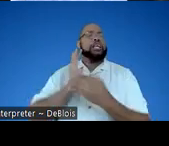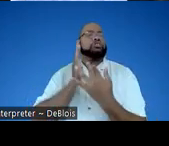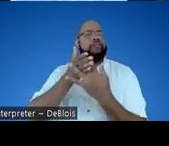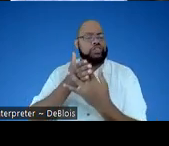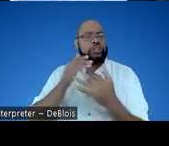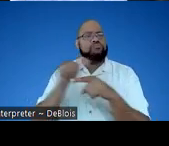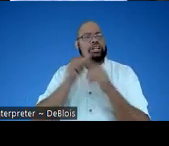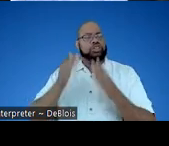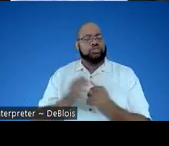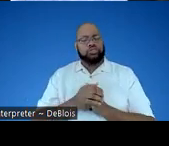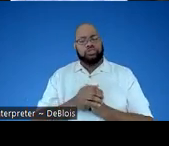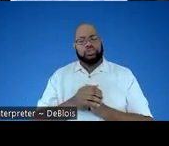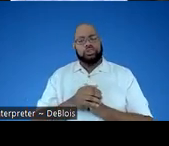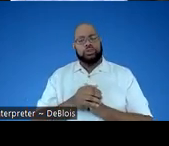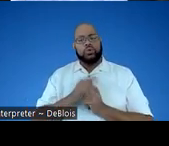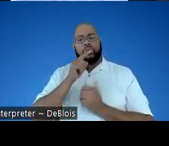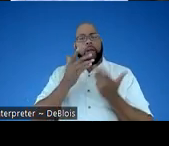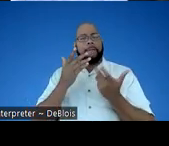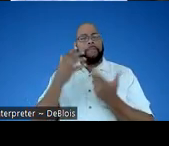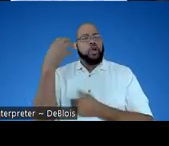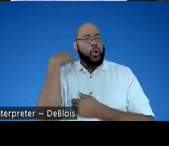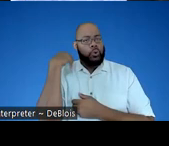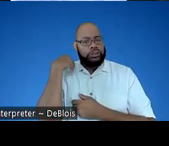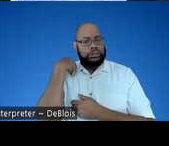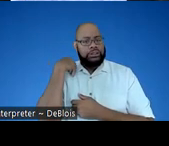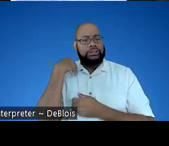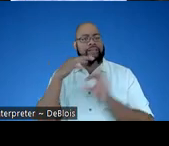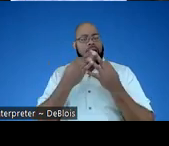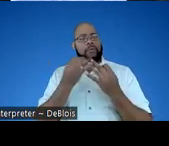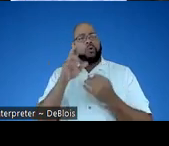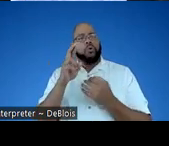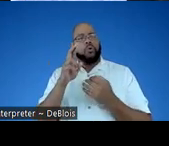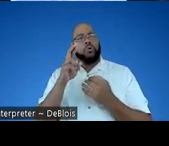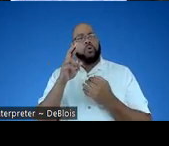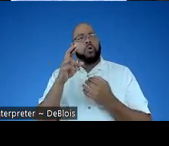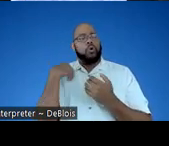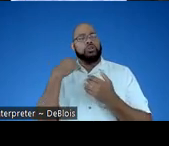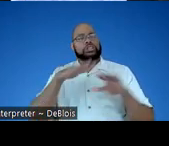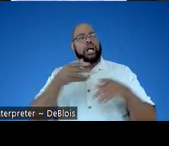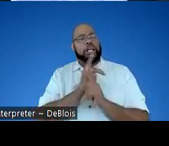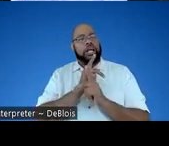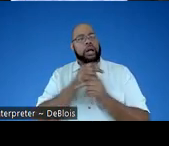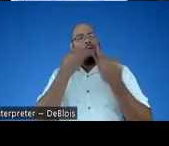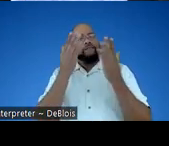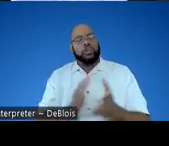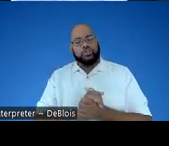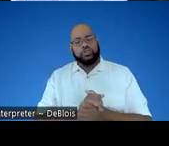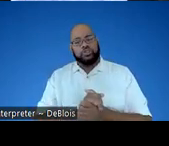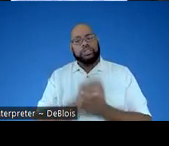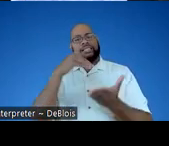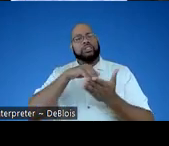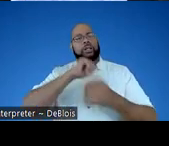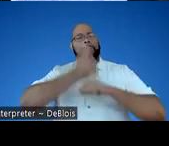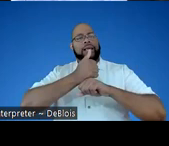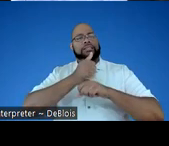practitioners, who might be coaching families or coaching childcare providers or other center based